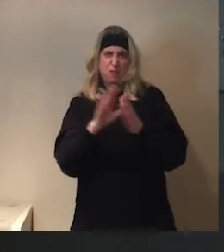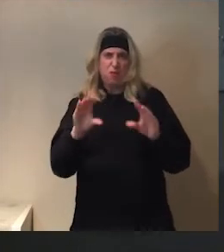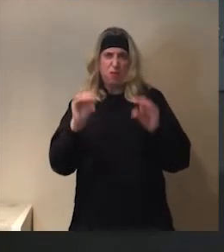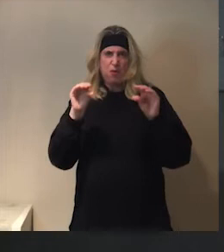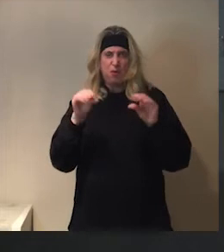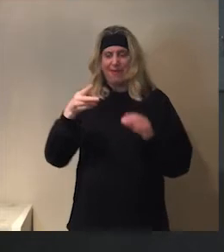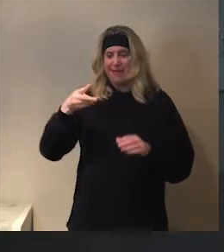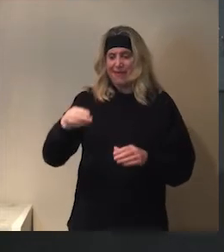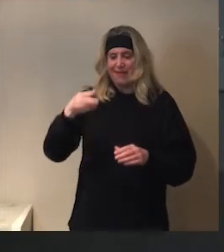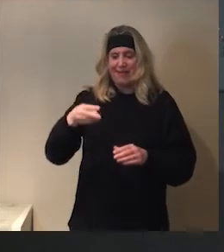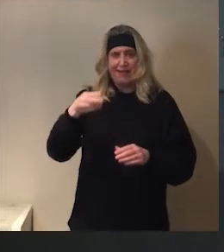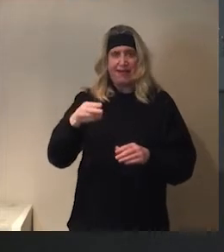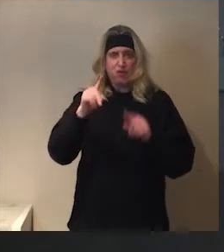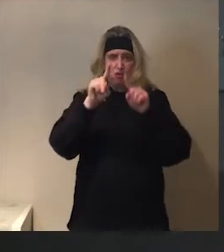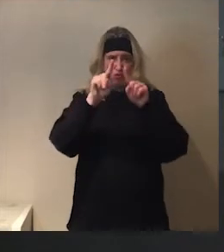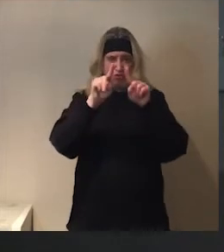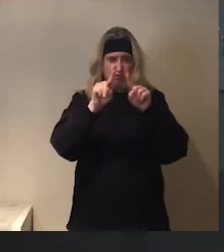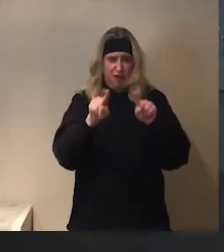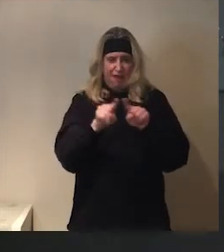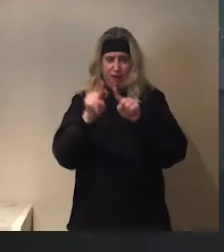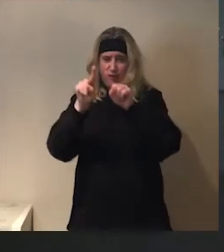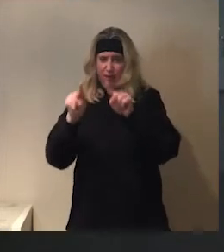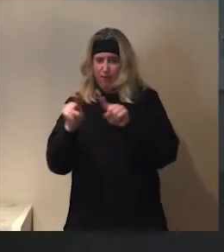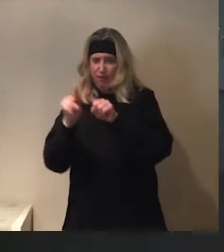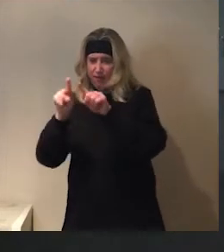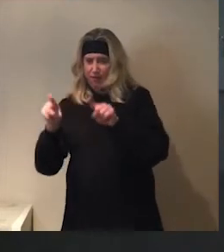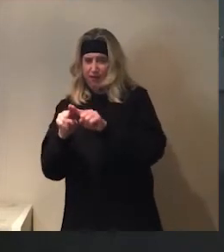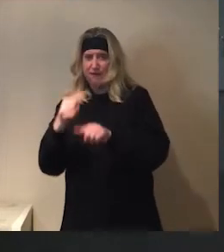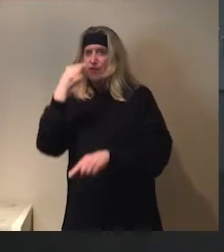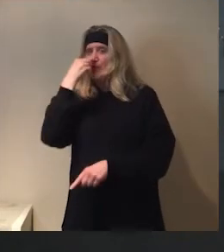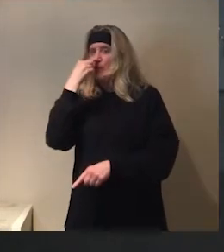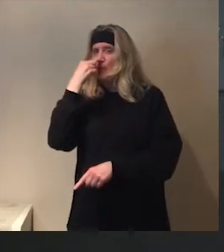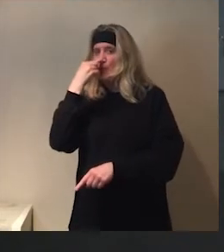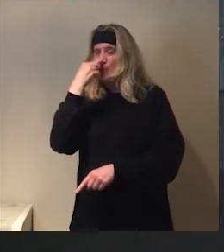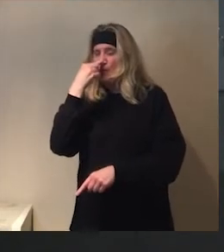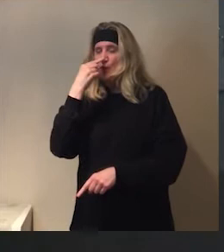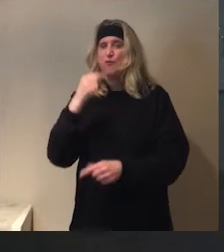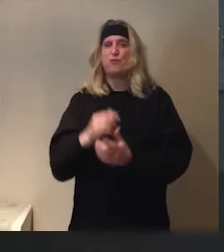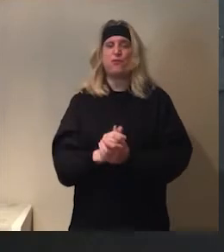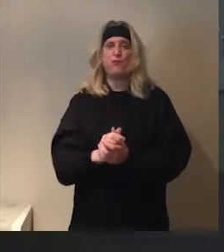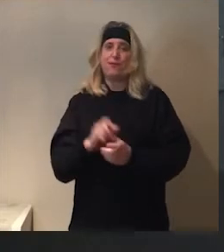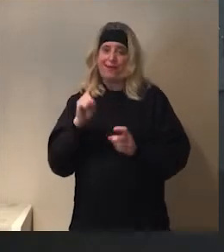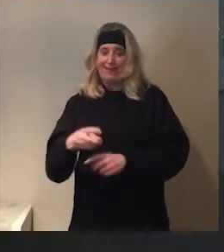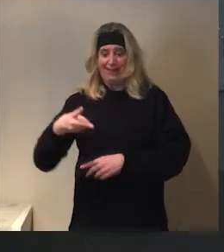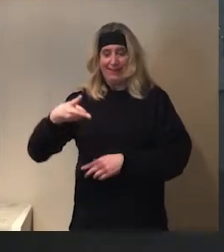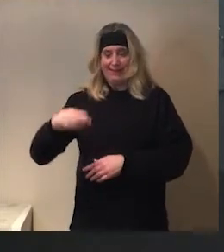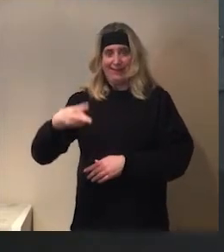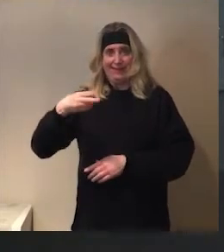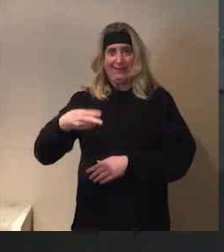gonna cut out little triangles to make a beak. Yes. Yes. So, we need scissors.